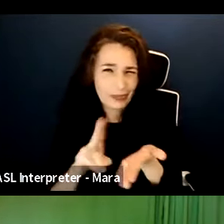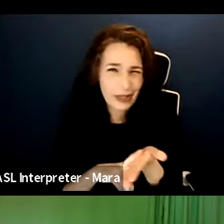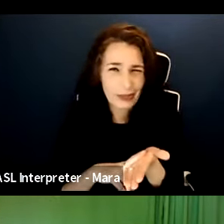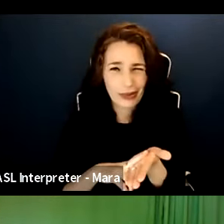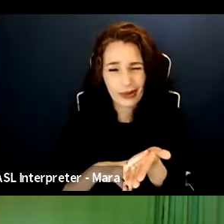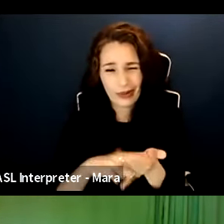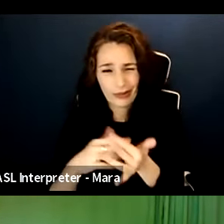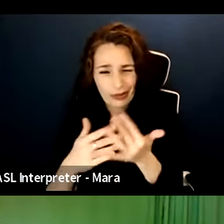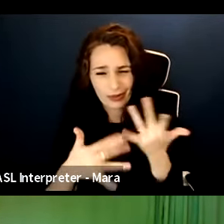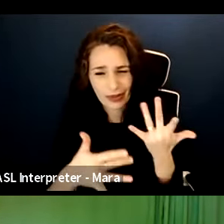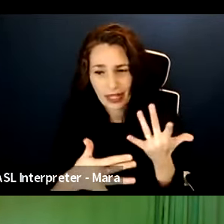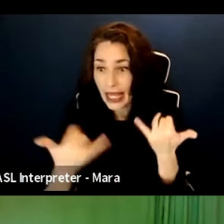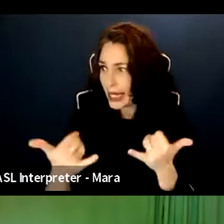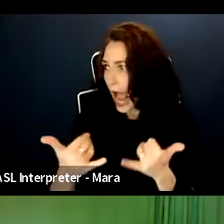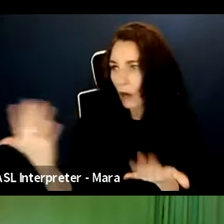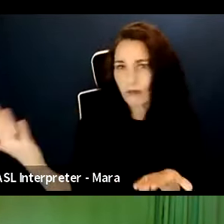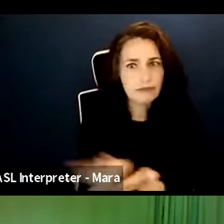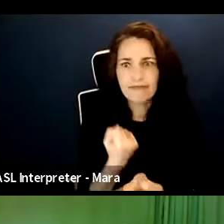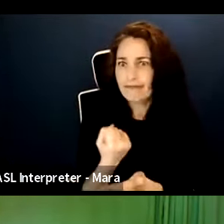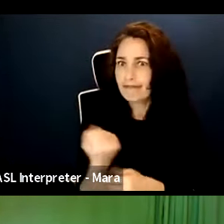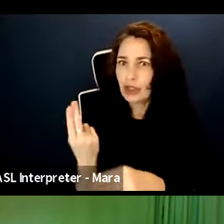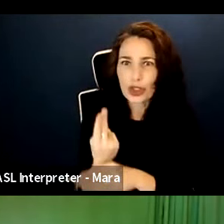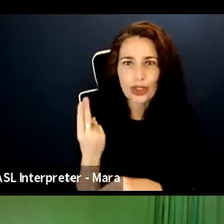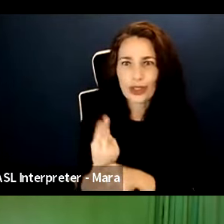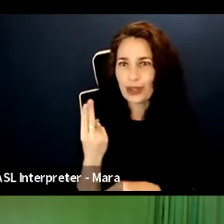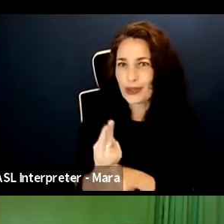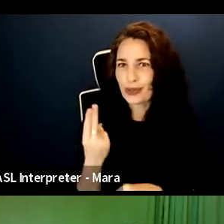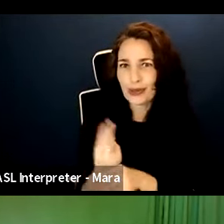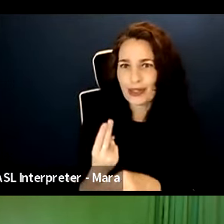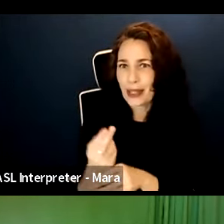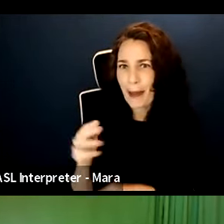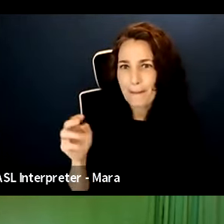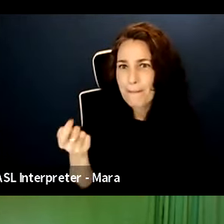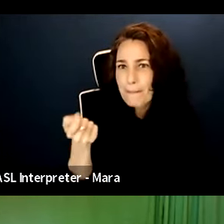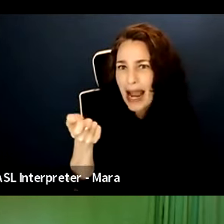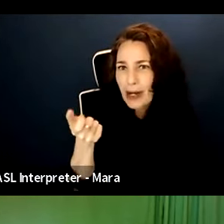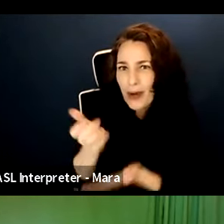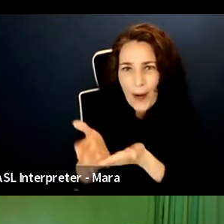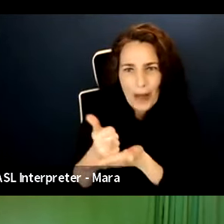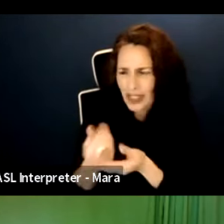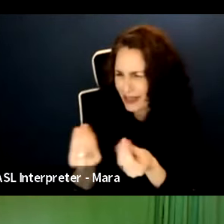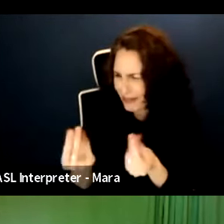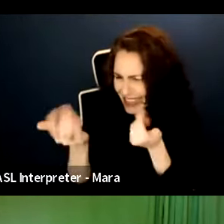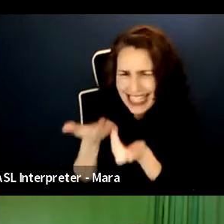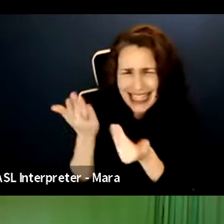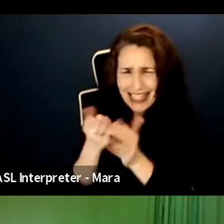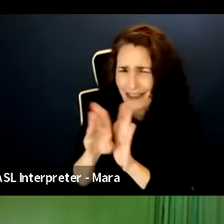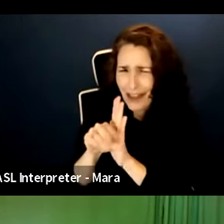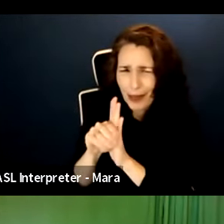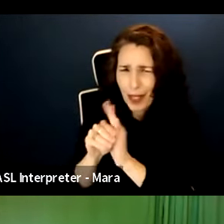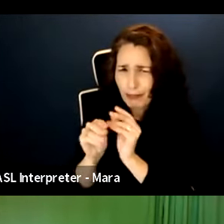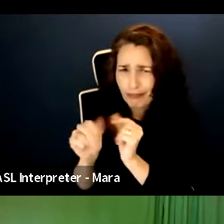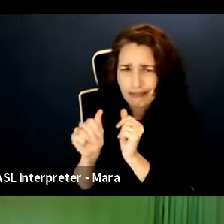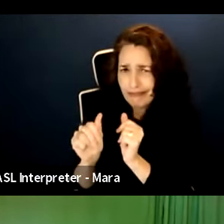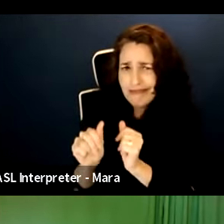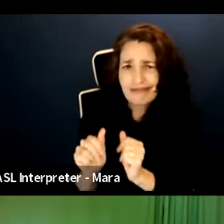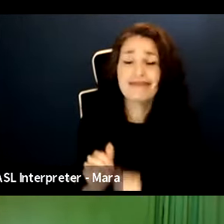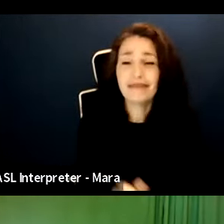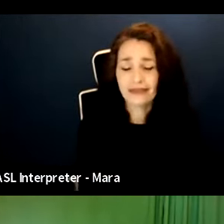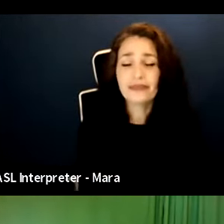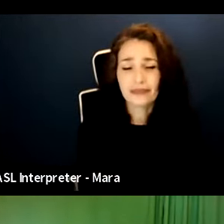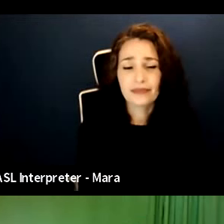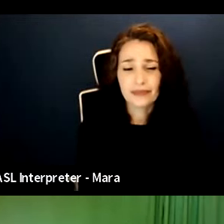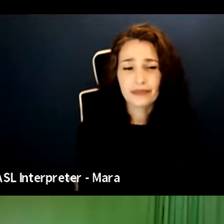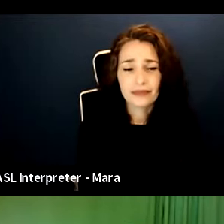agreement. Like super easy. Let's do this. And now we can film this together. Um, that all said, uh, that, you know,